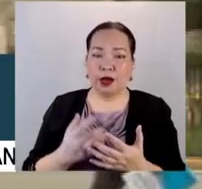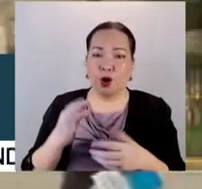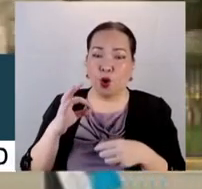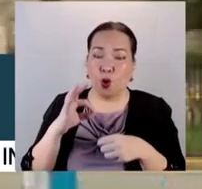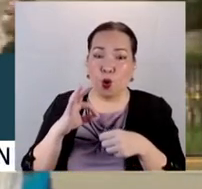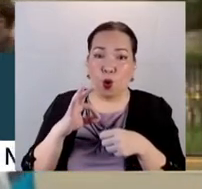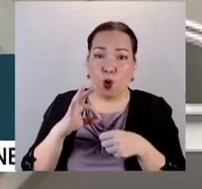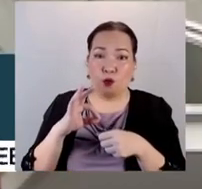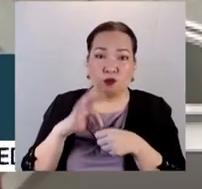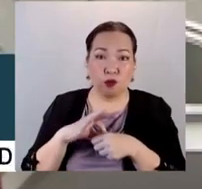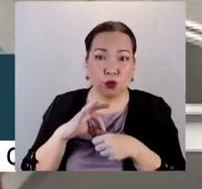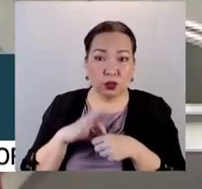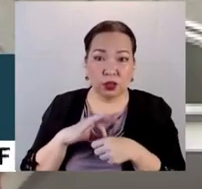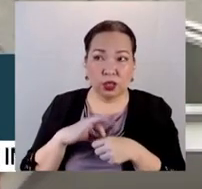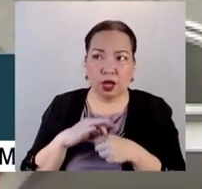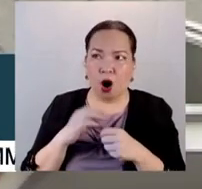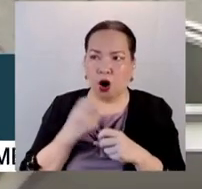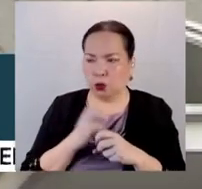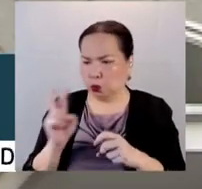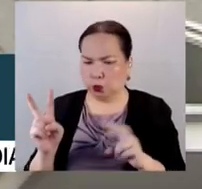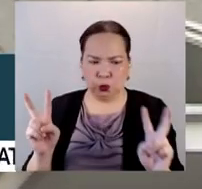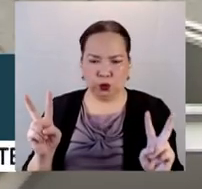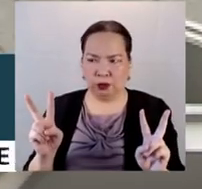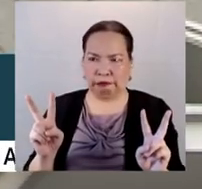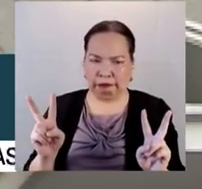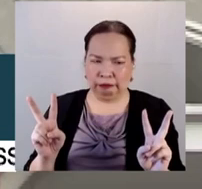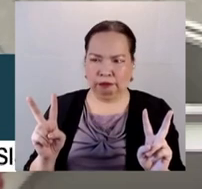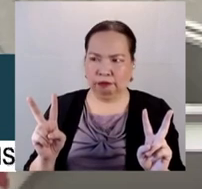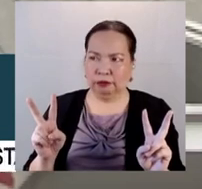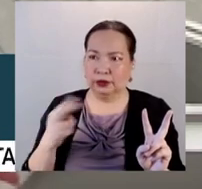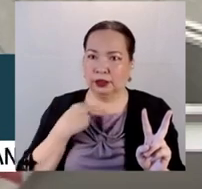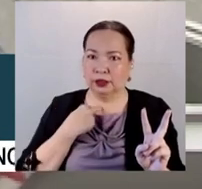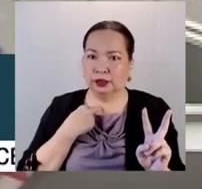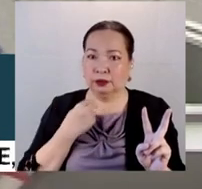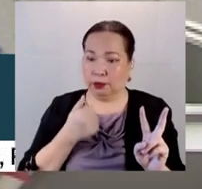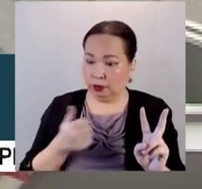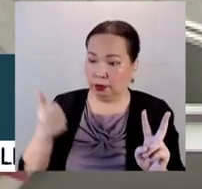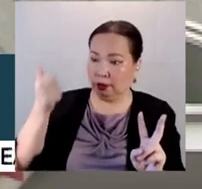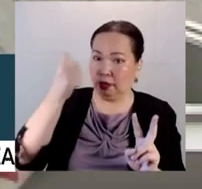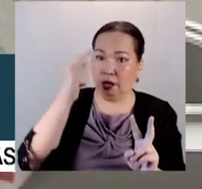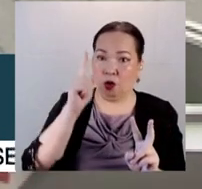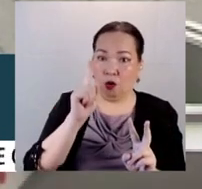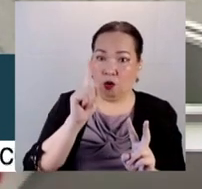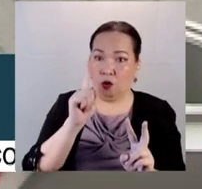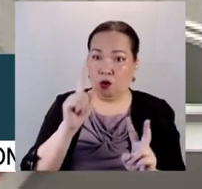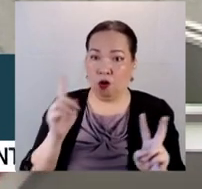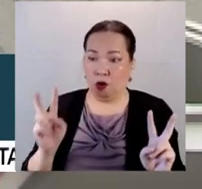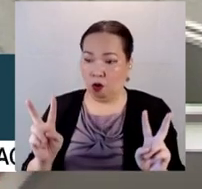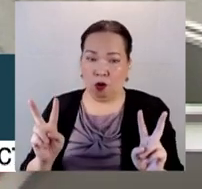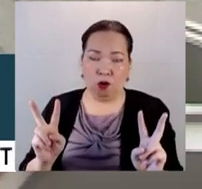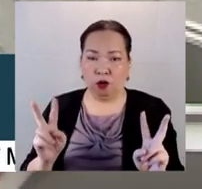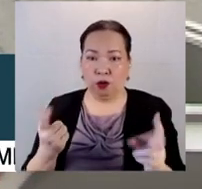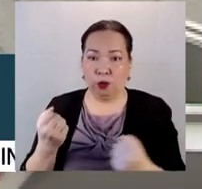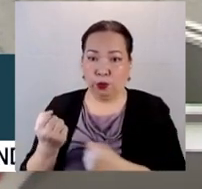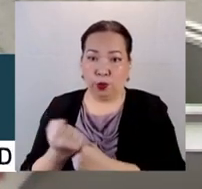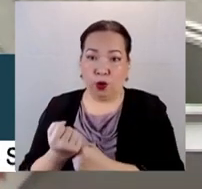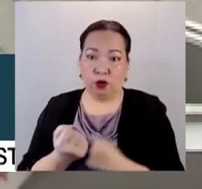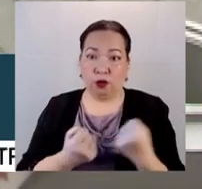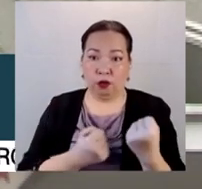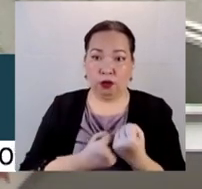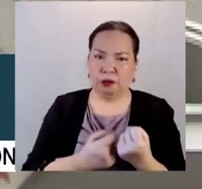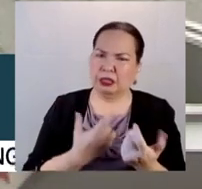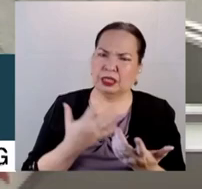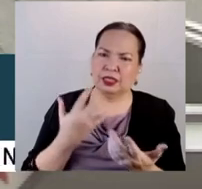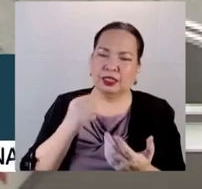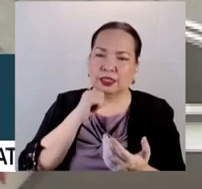example, two in favor and two in against. Even if the chairman will vote in either of the sides, then we will not have